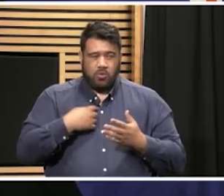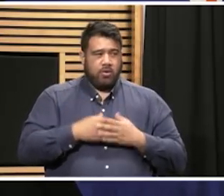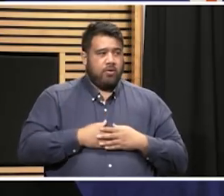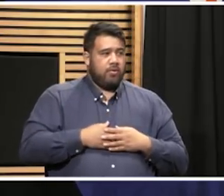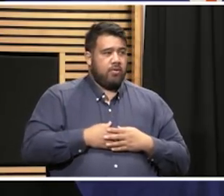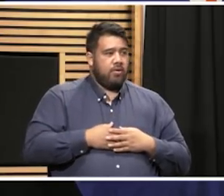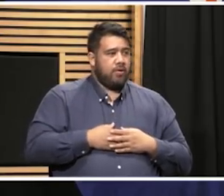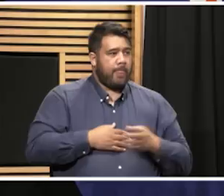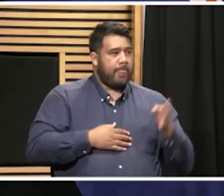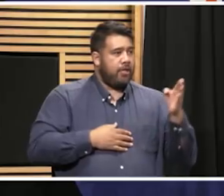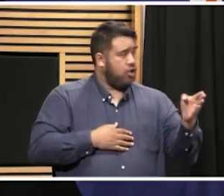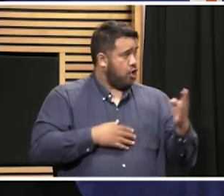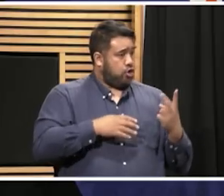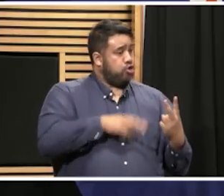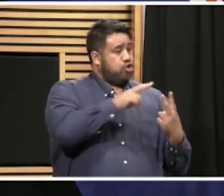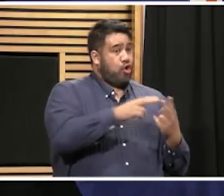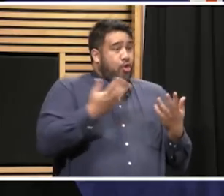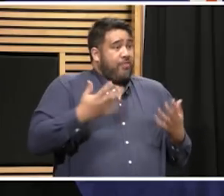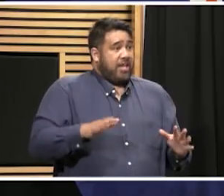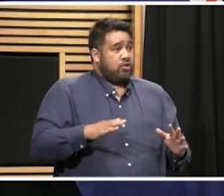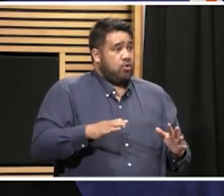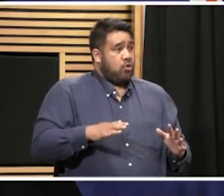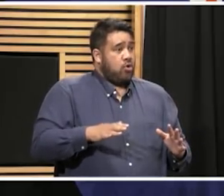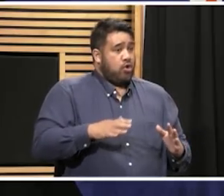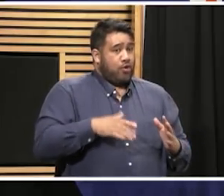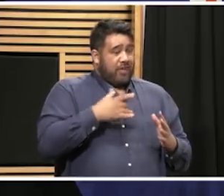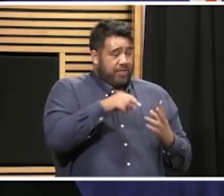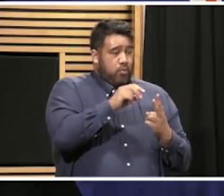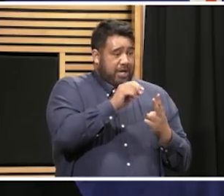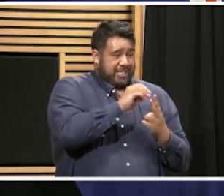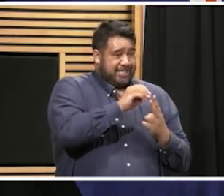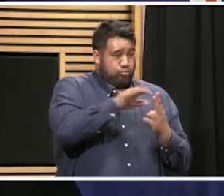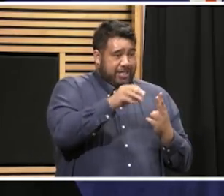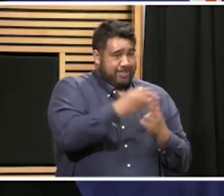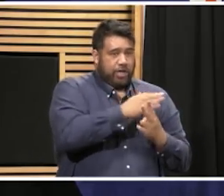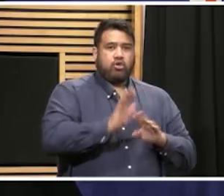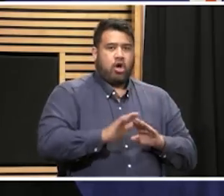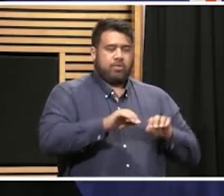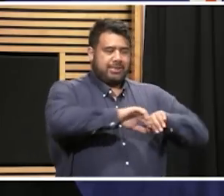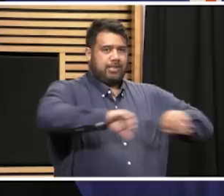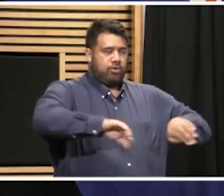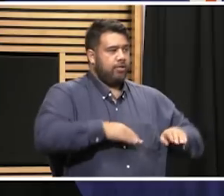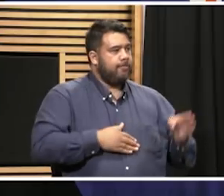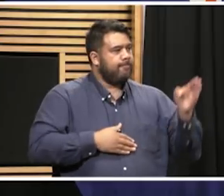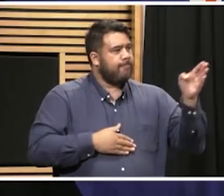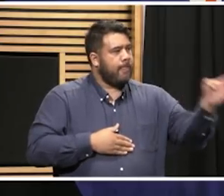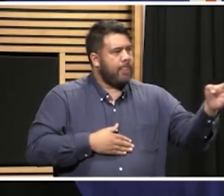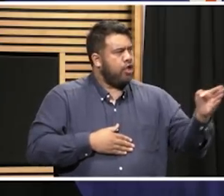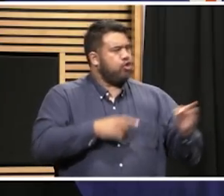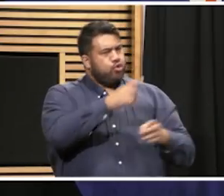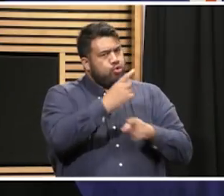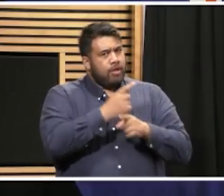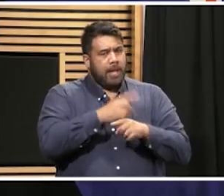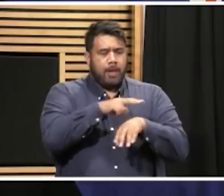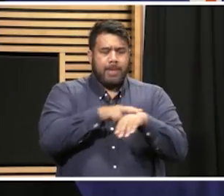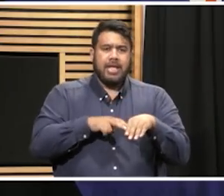testing to be sure there's not a cluster there or are you testing? No, they're quite separate. Yeah, very separate. Just on the 700 police officers who are self-isolating, how